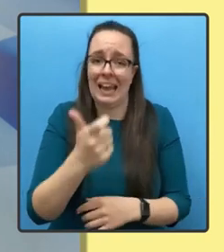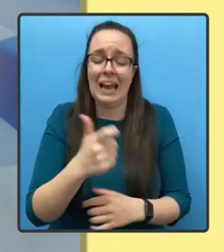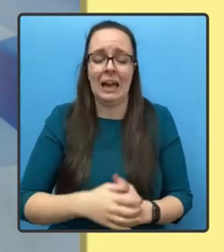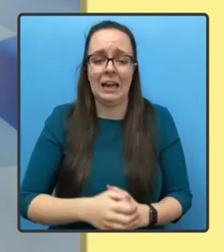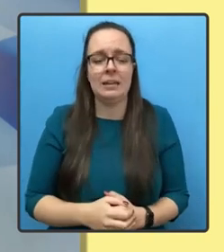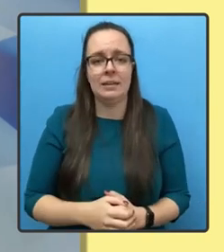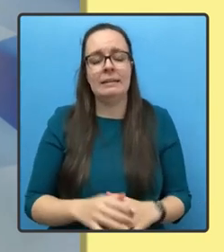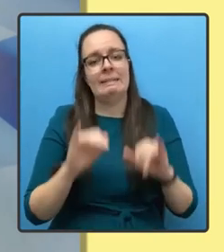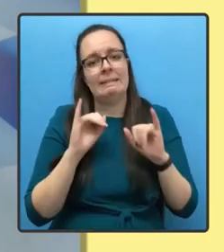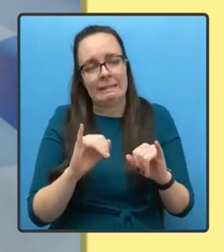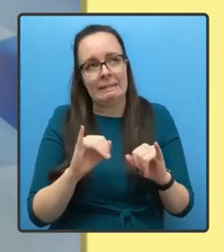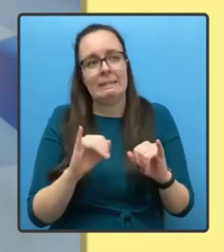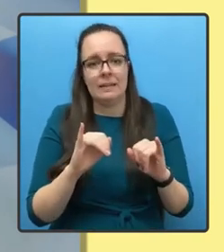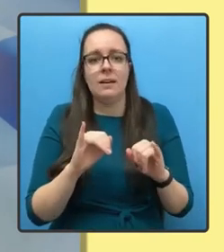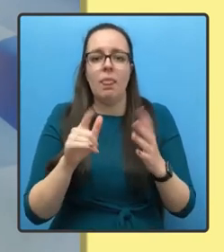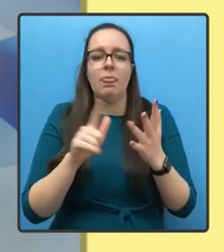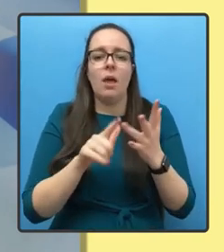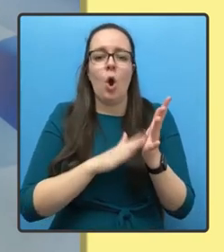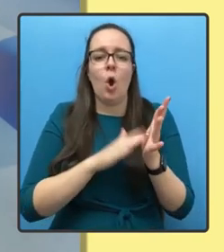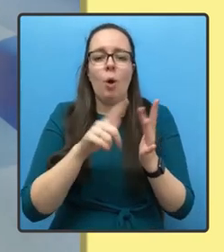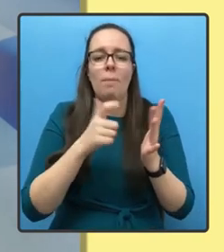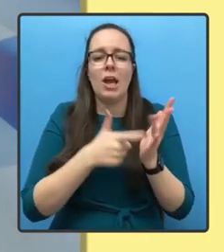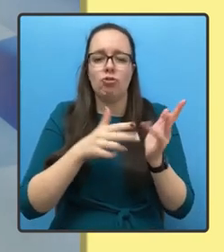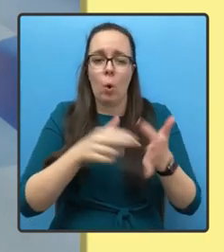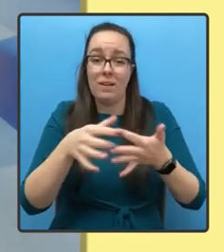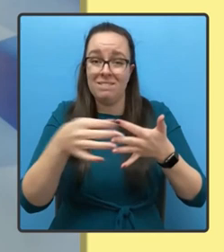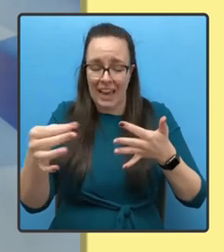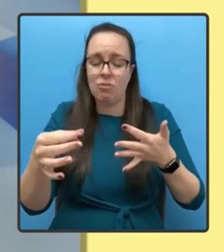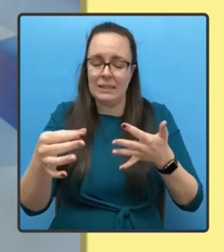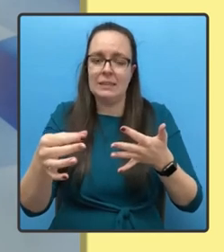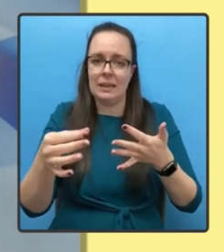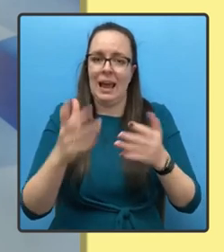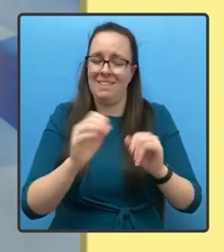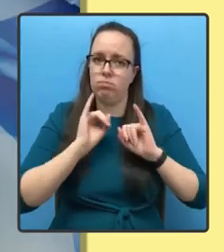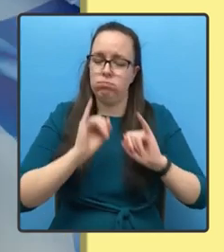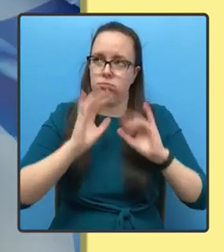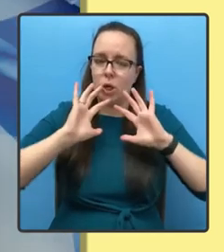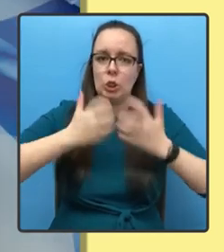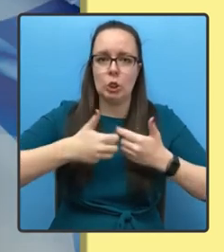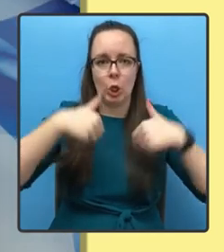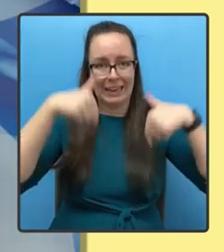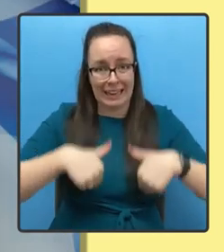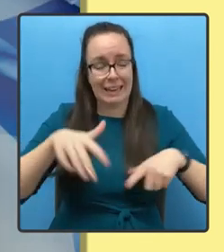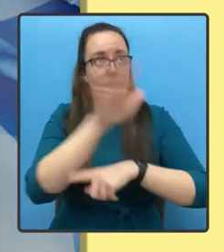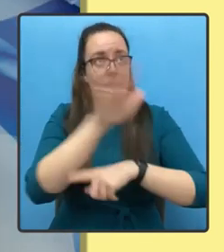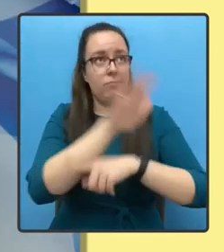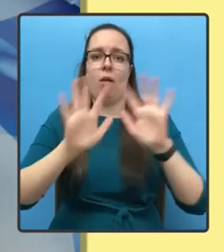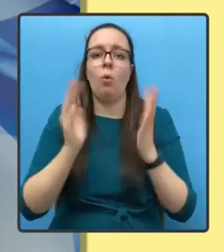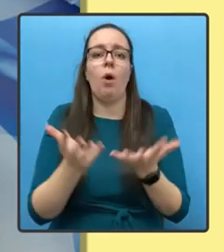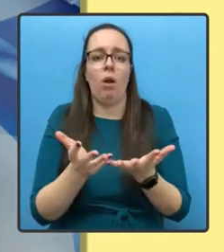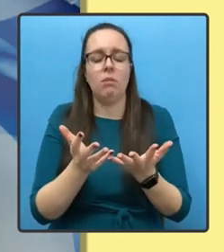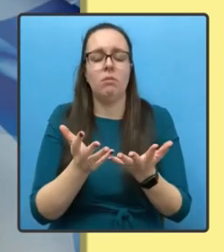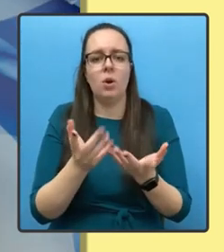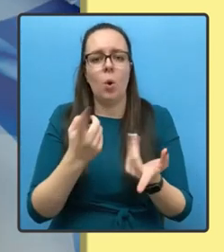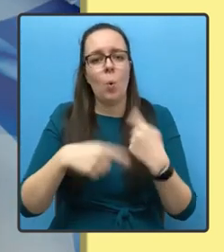Omicron variant is causing profound concern here and across the world. So we must not drop our guard.